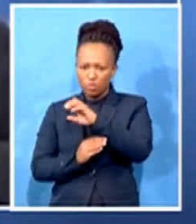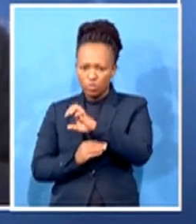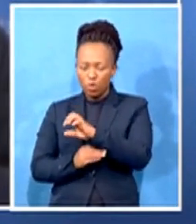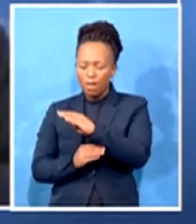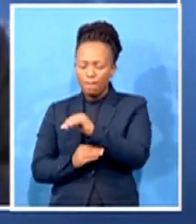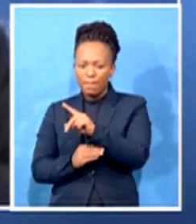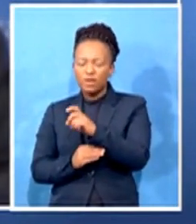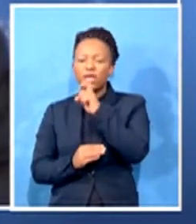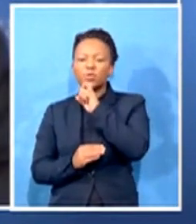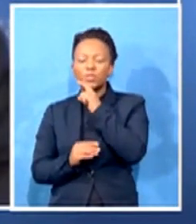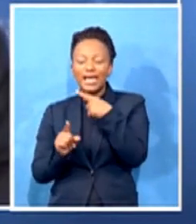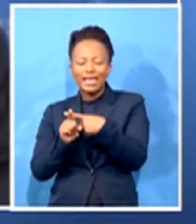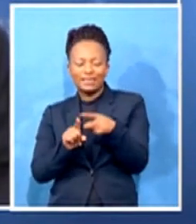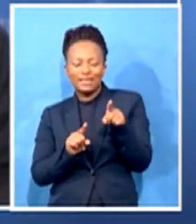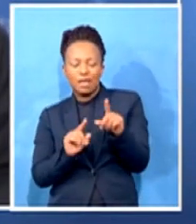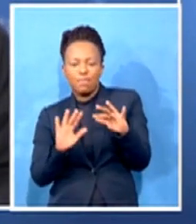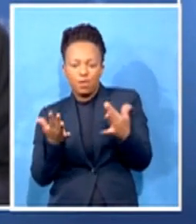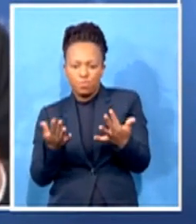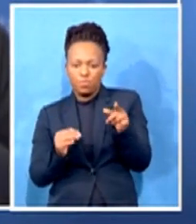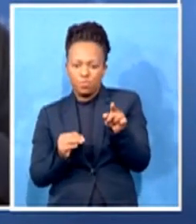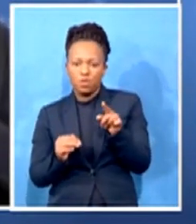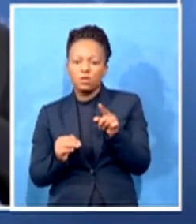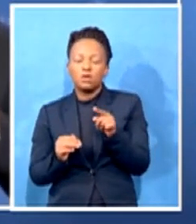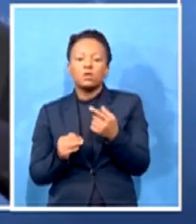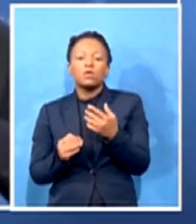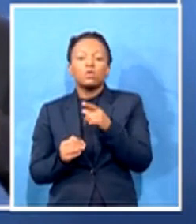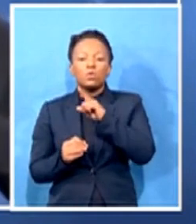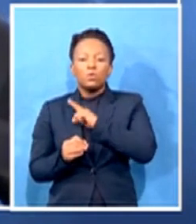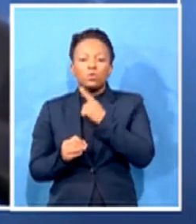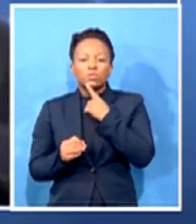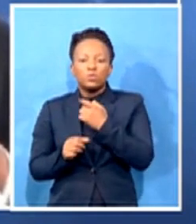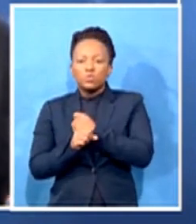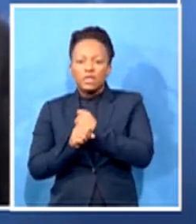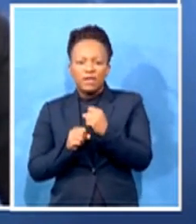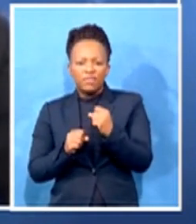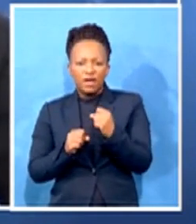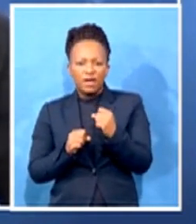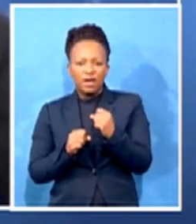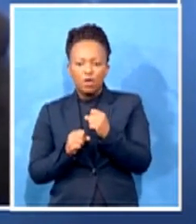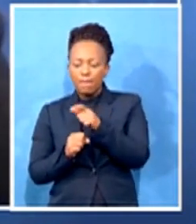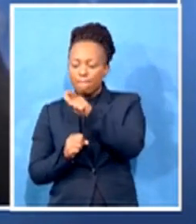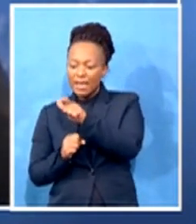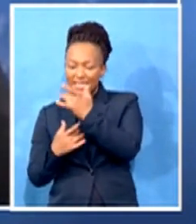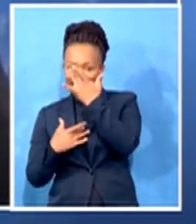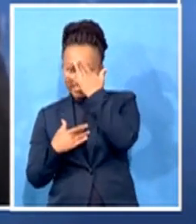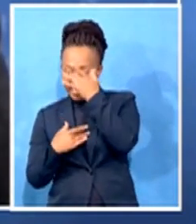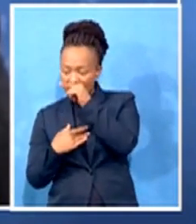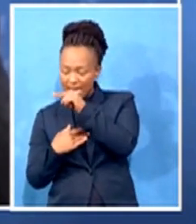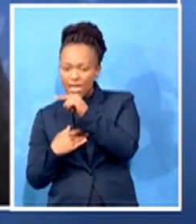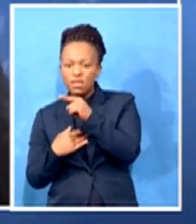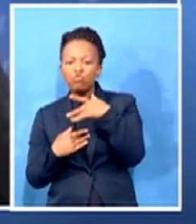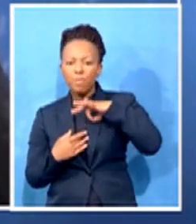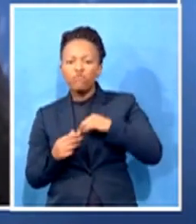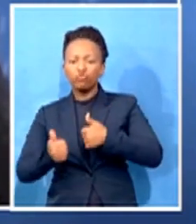one would say, you know, one should never, ever capitalize on somebody's illness. That should never happen. But how do you think Joe Biden will